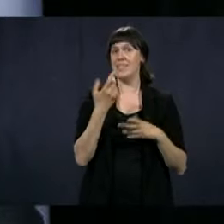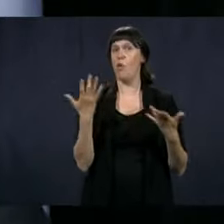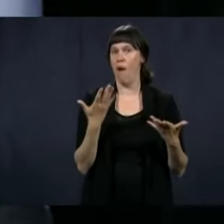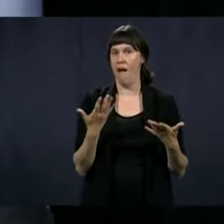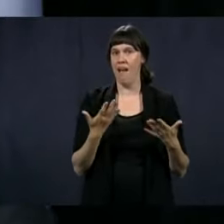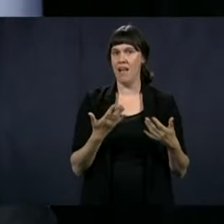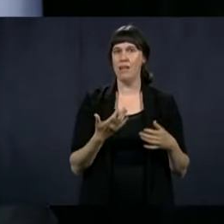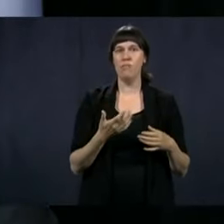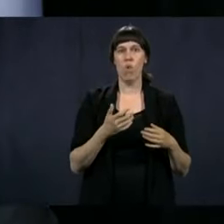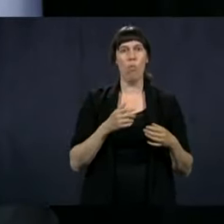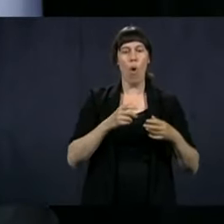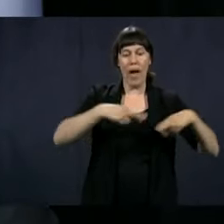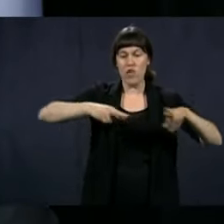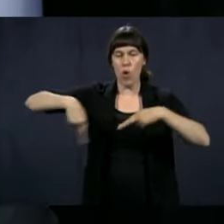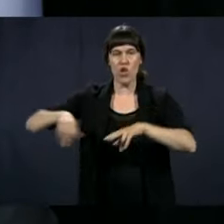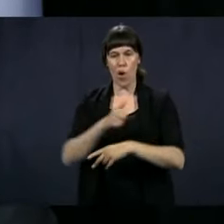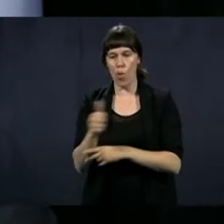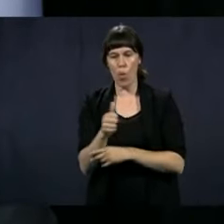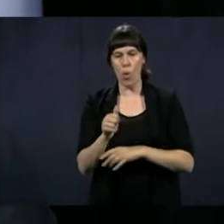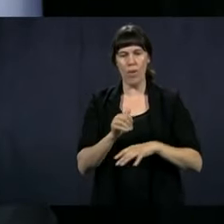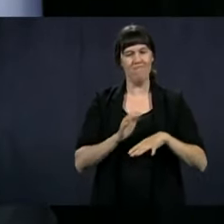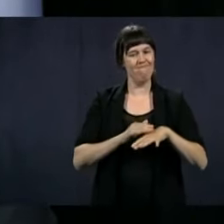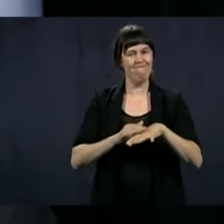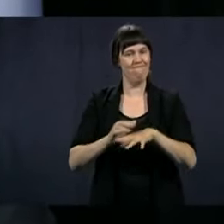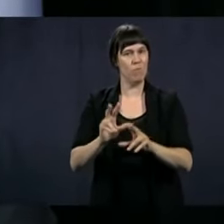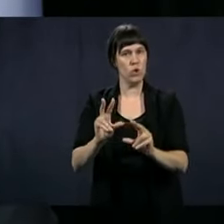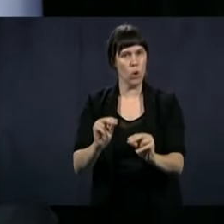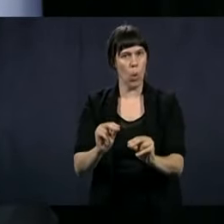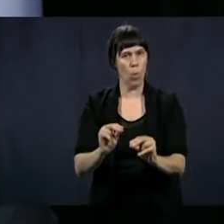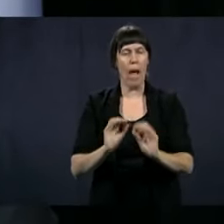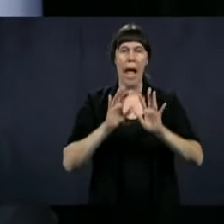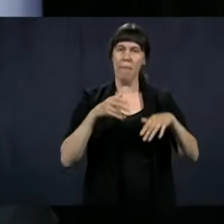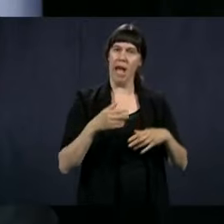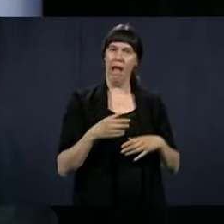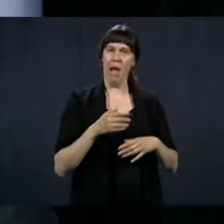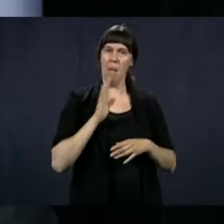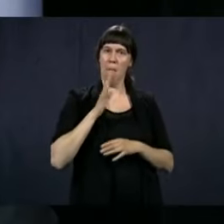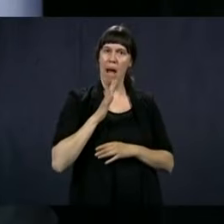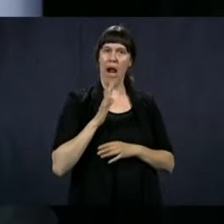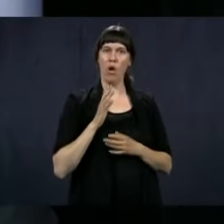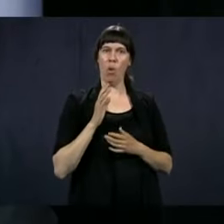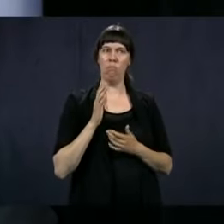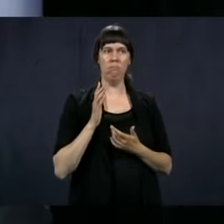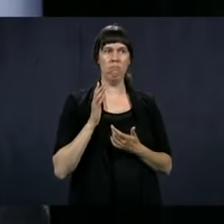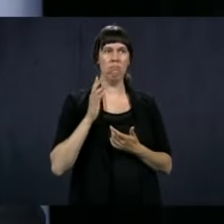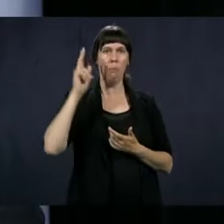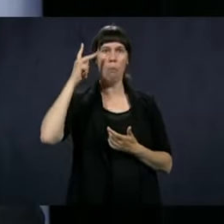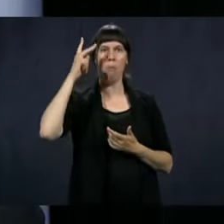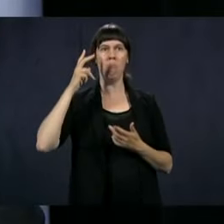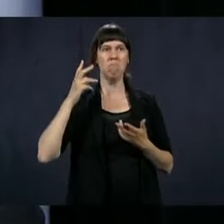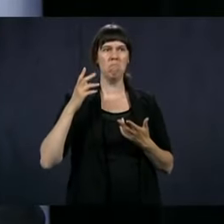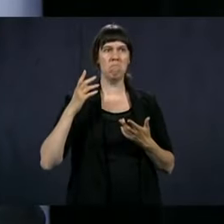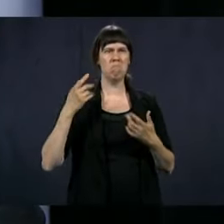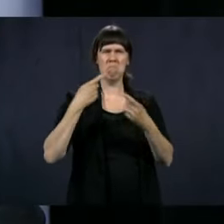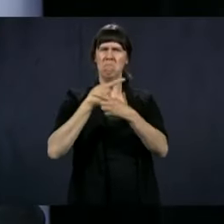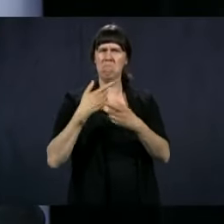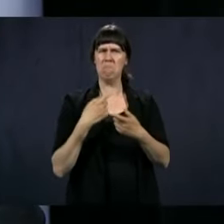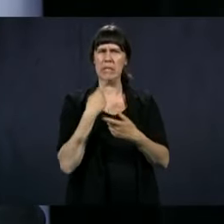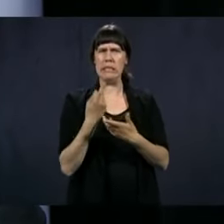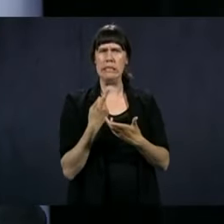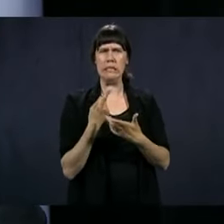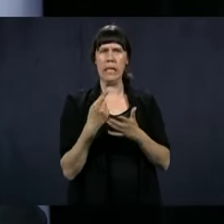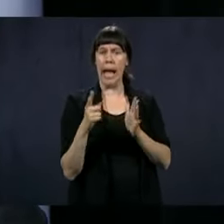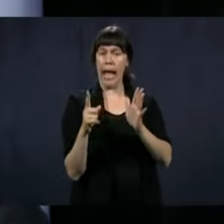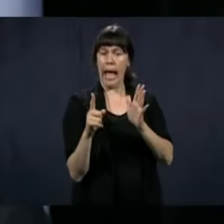Health where they said, we don't recommend that you move around inter-regionally. But the political speech is, well, it's not recommended,